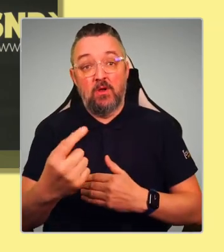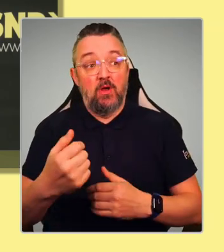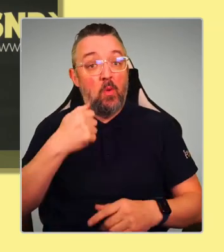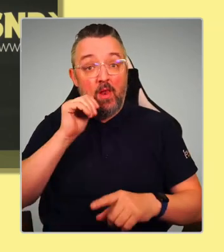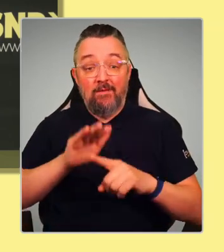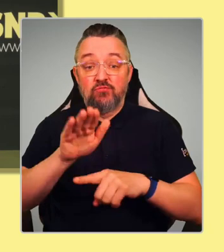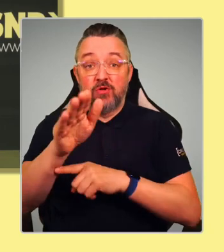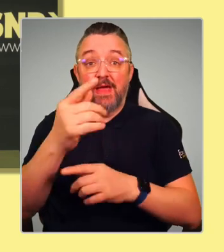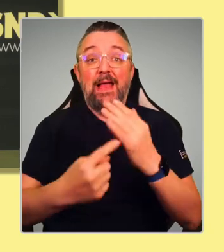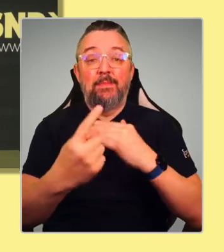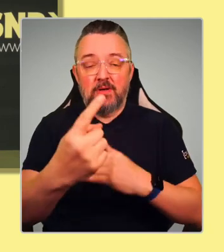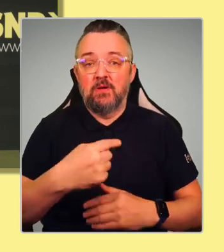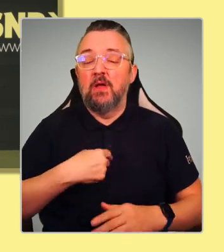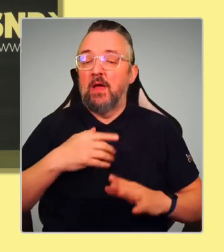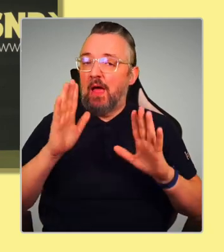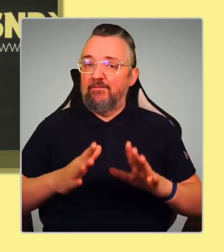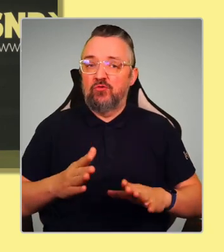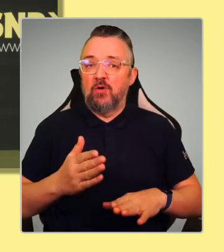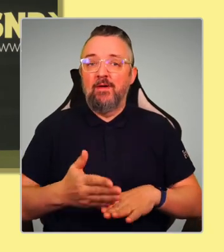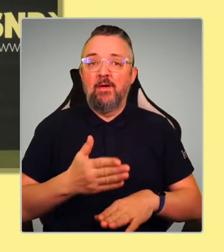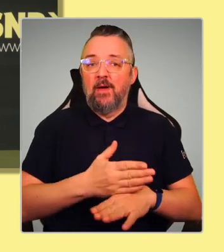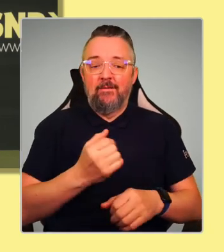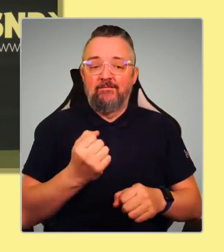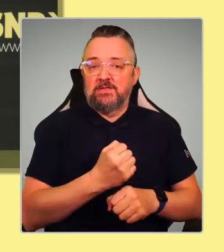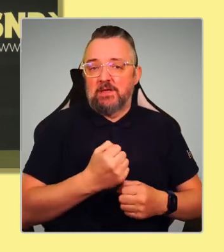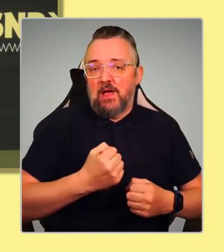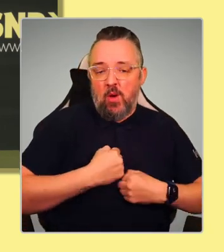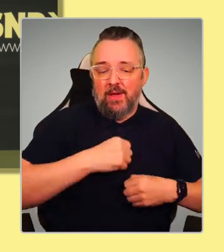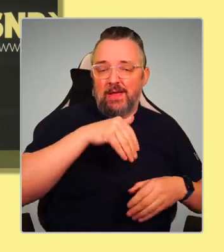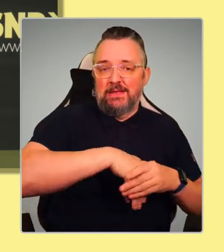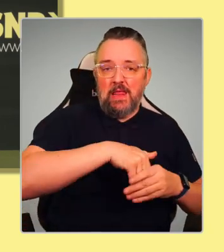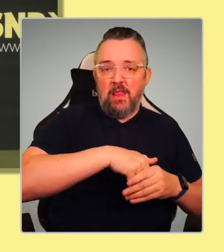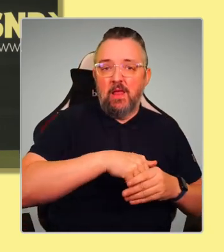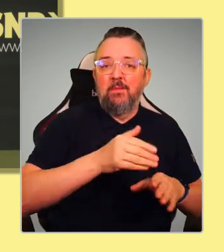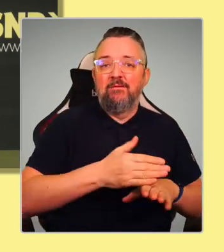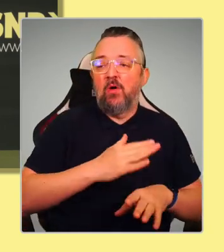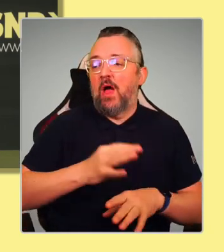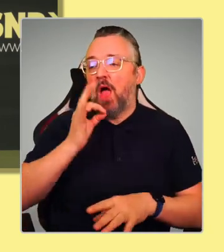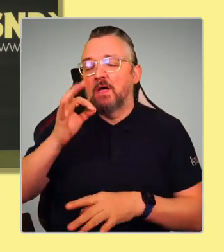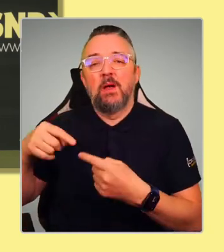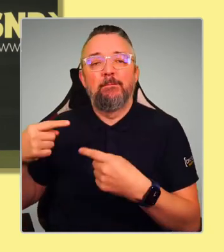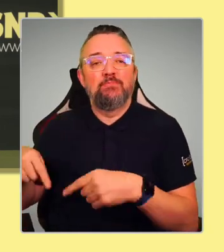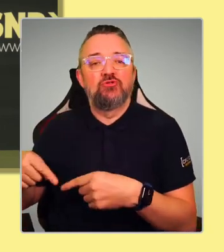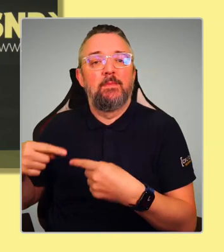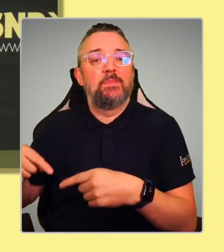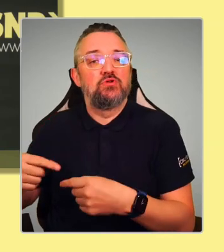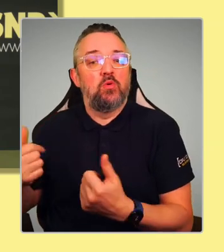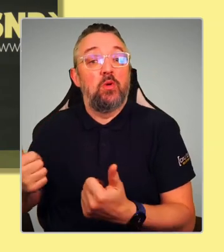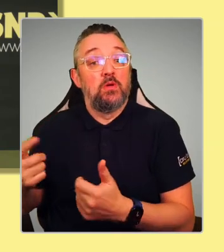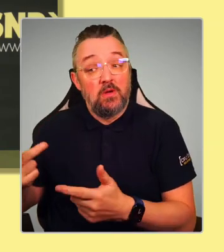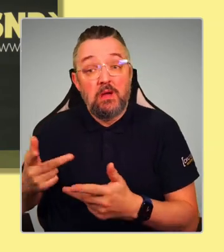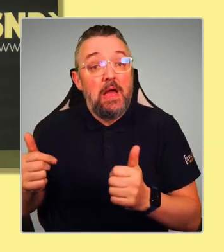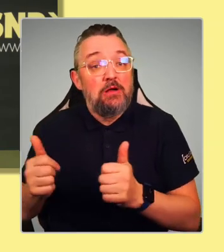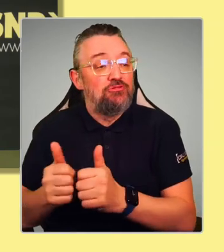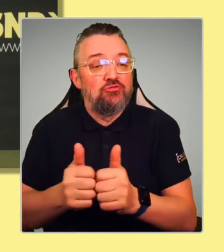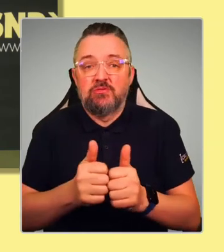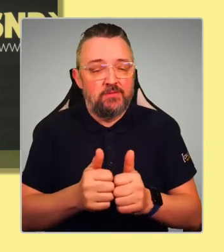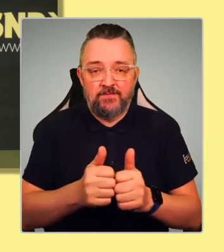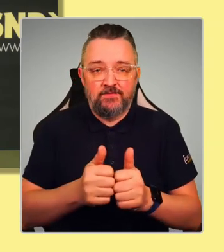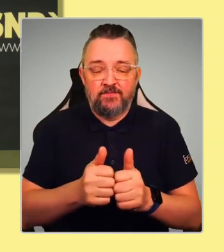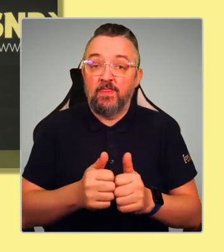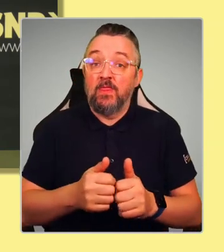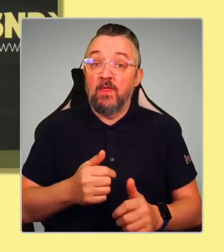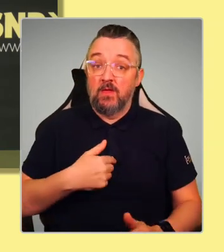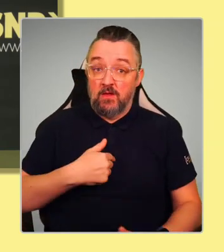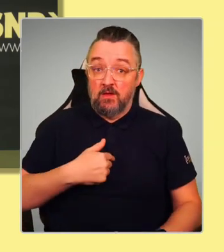to fix our own affairs ourselves, without asking permission or seeking agreement with anyone else. And I think we can fix it